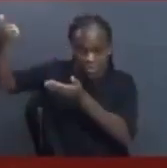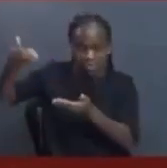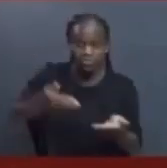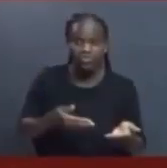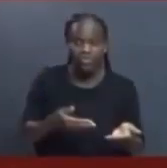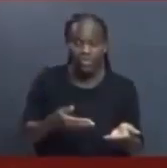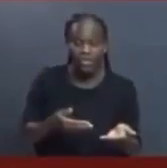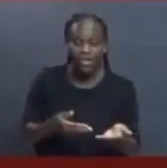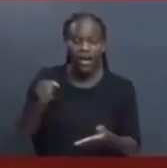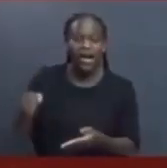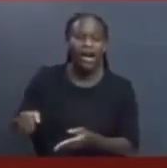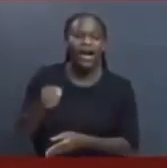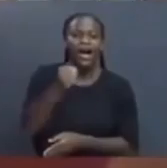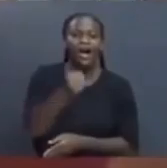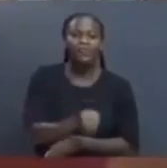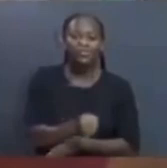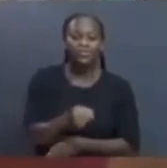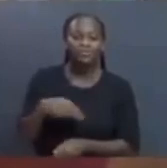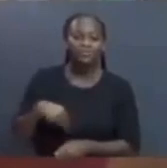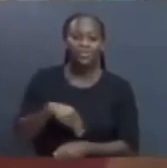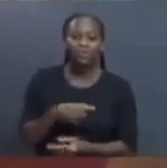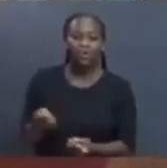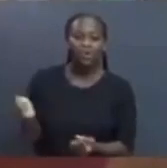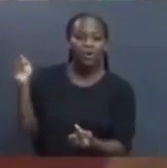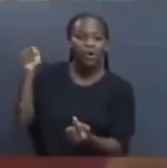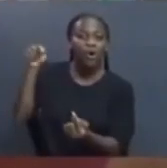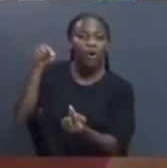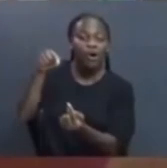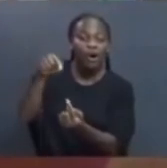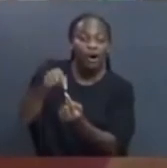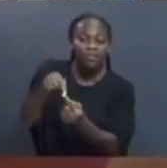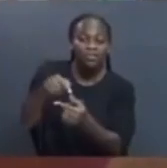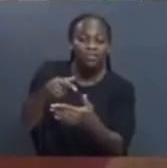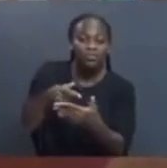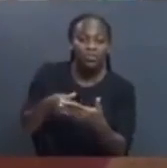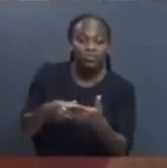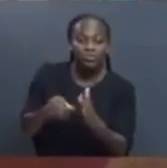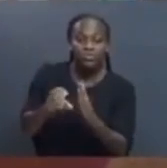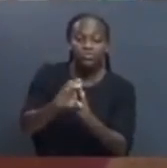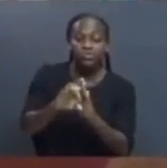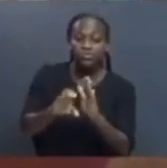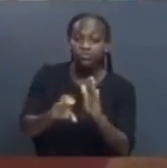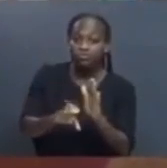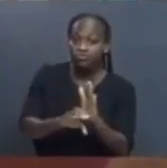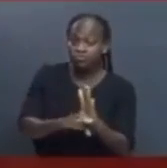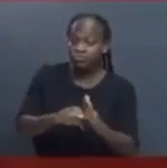until the provisions of the Constitution are satisfied.